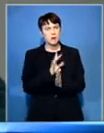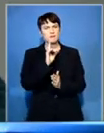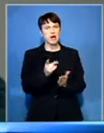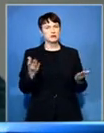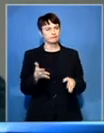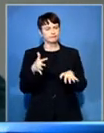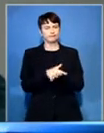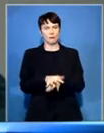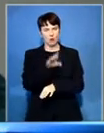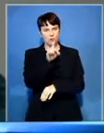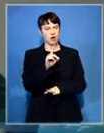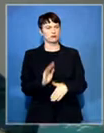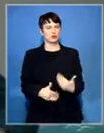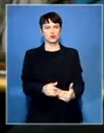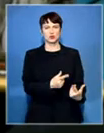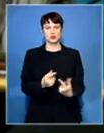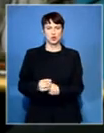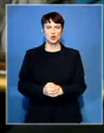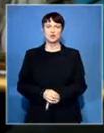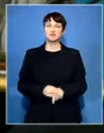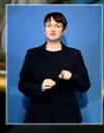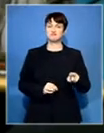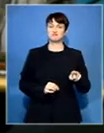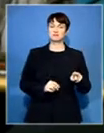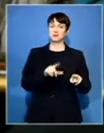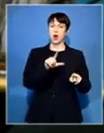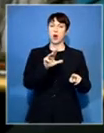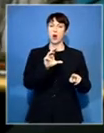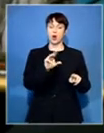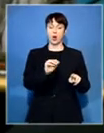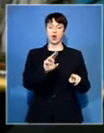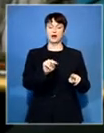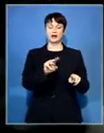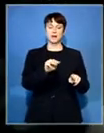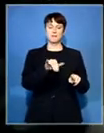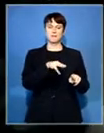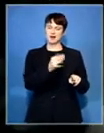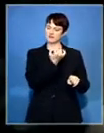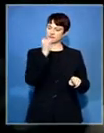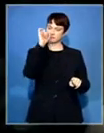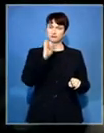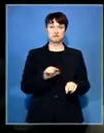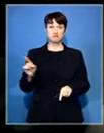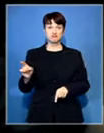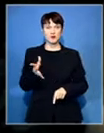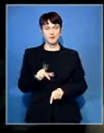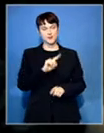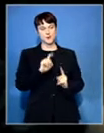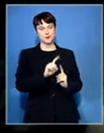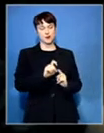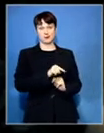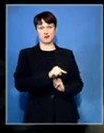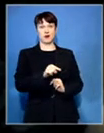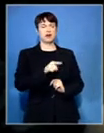into one. Lonmin opposed the application. Evidence leaders want to question Lonmin on their